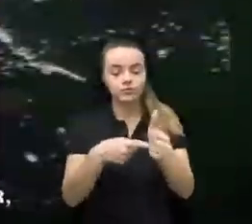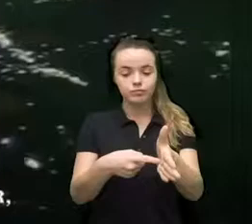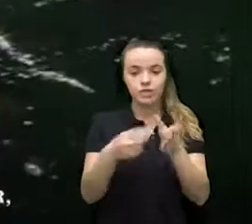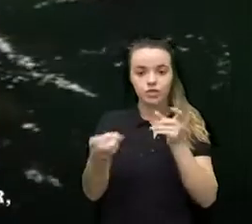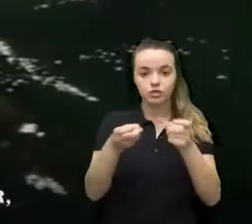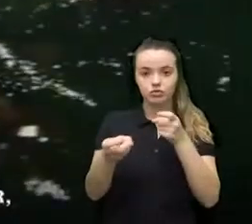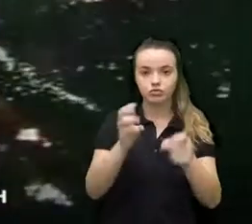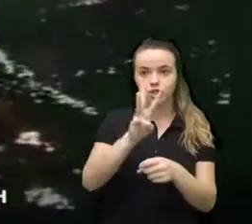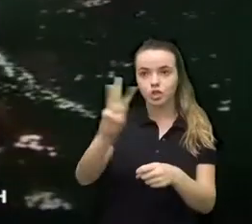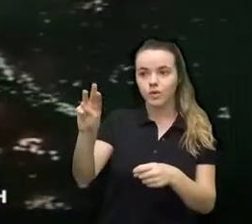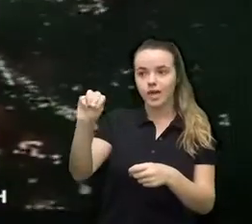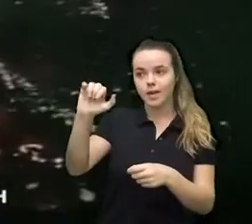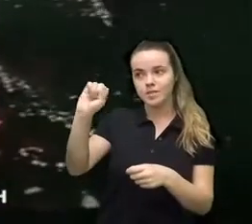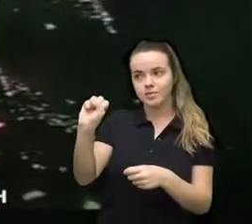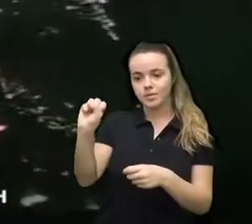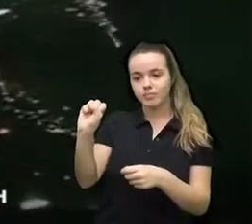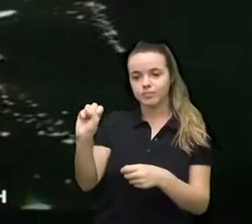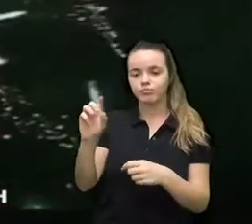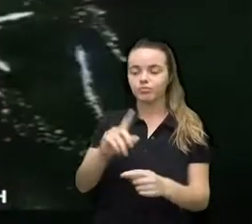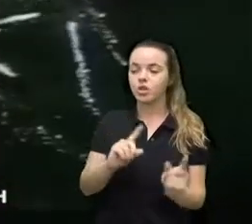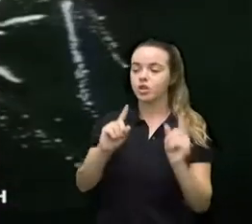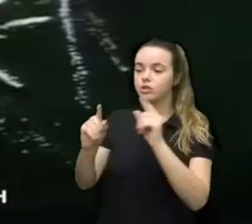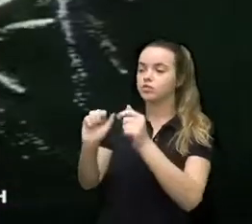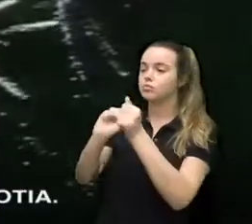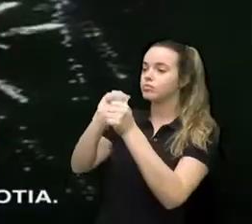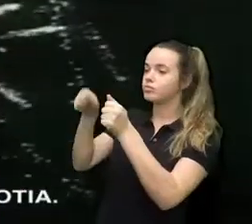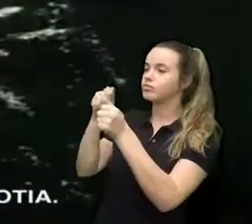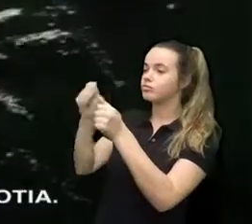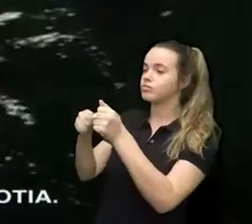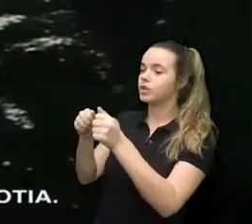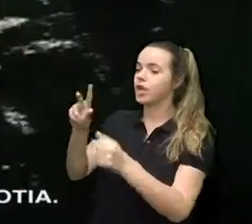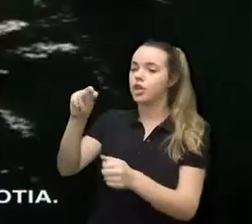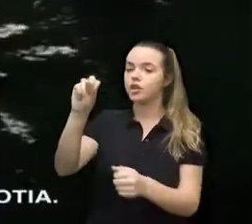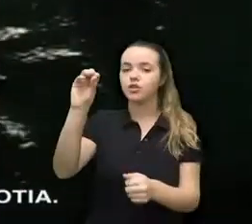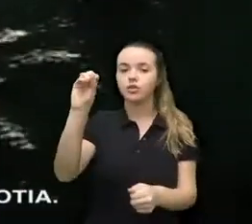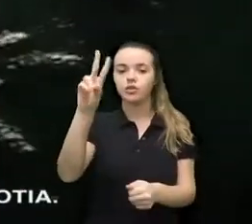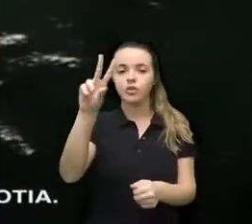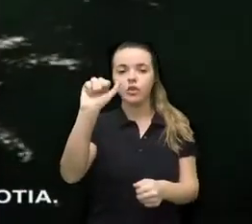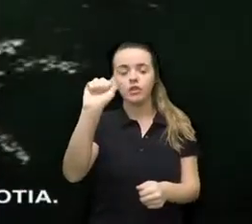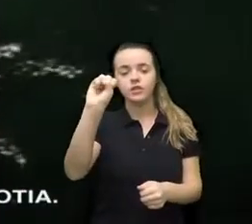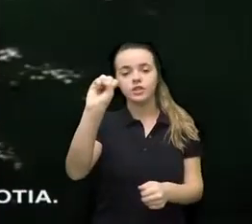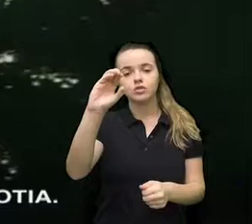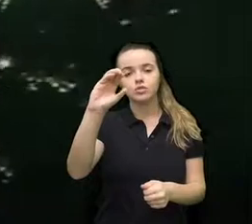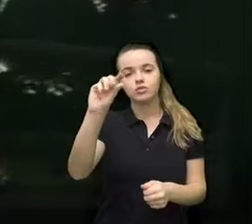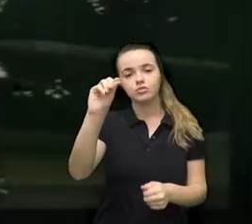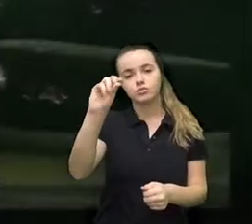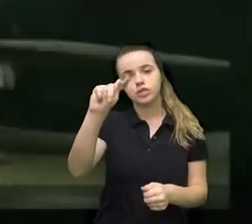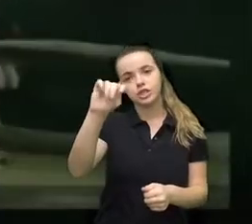the Mississippi River to the right to dry their catch of codfish on the shores of Nova Scotia